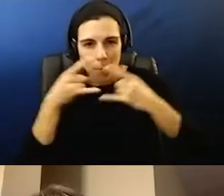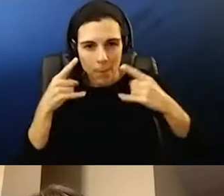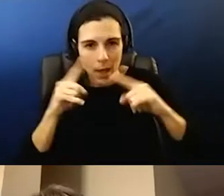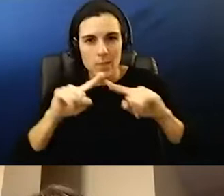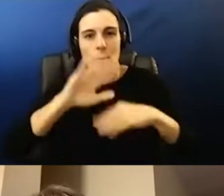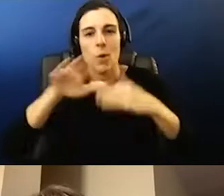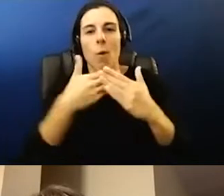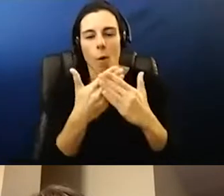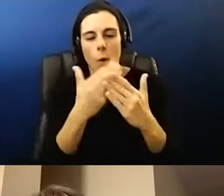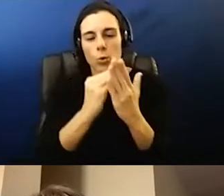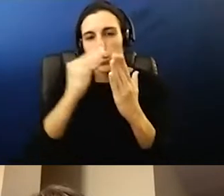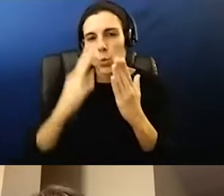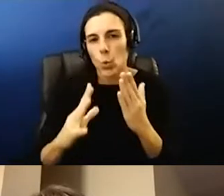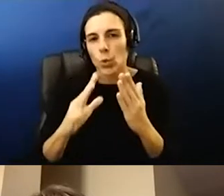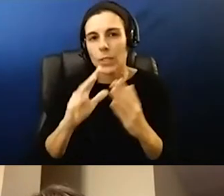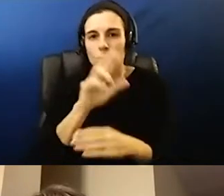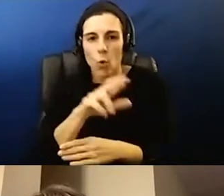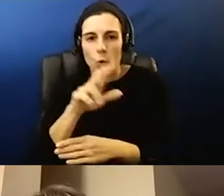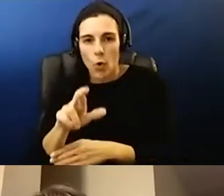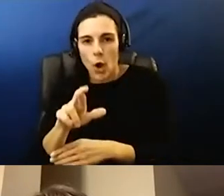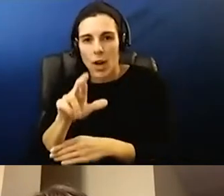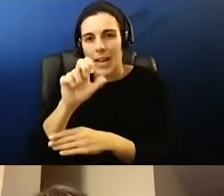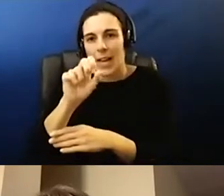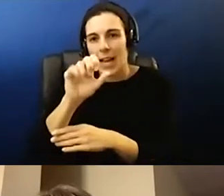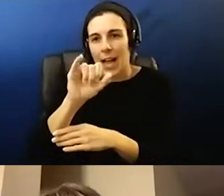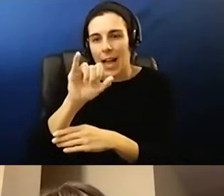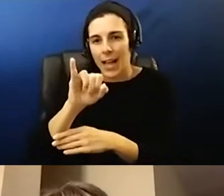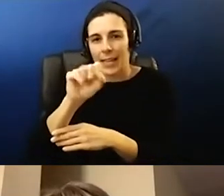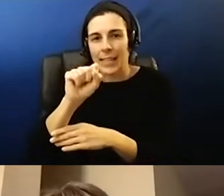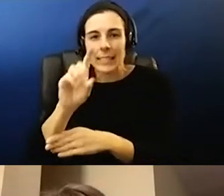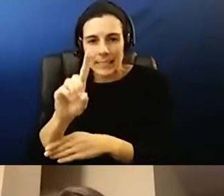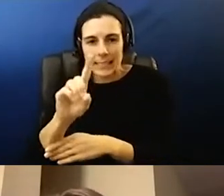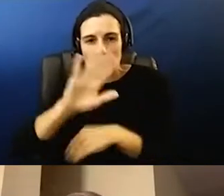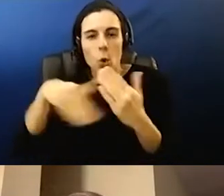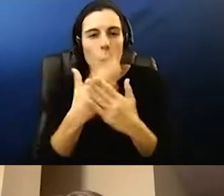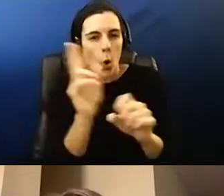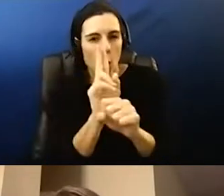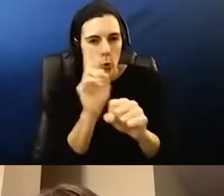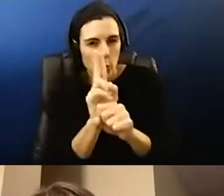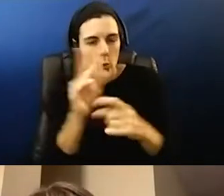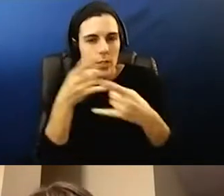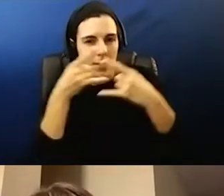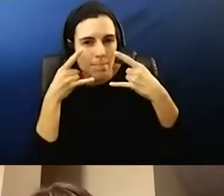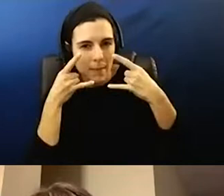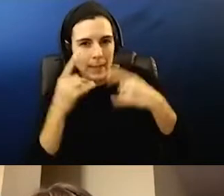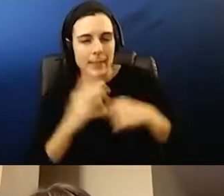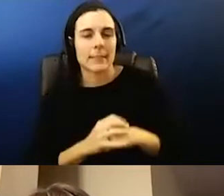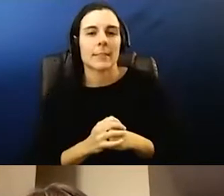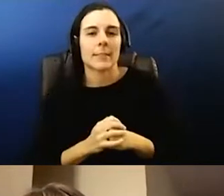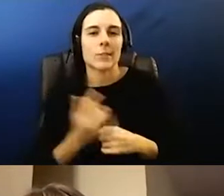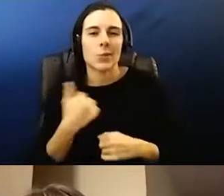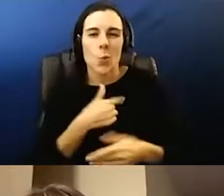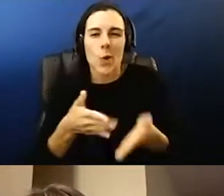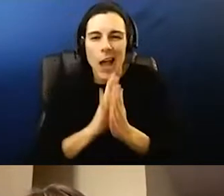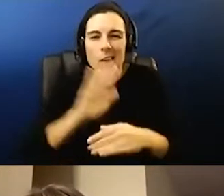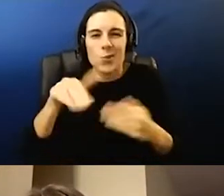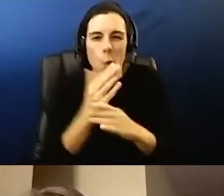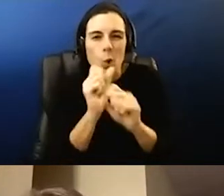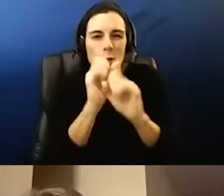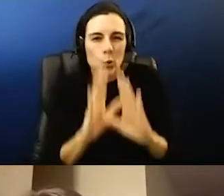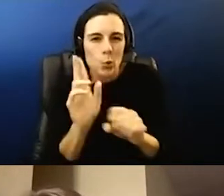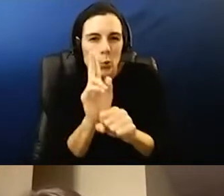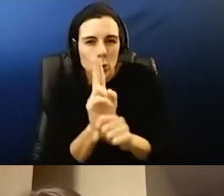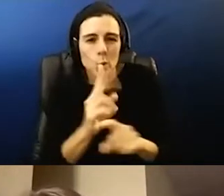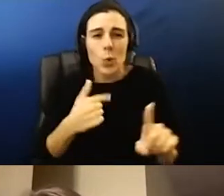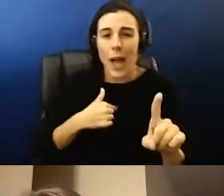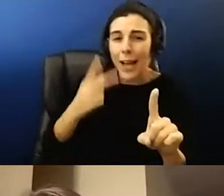in Round Rock ISD are three or older. And so we do ask that all of our students wear a mask. And I will say I've actually seen some pre-K